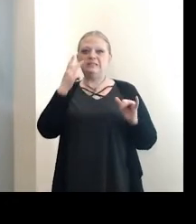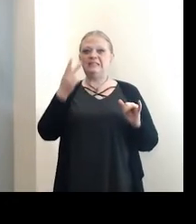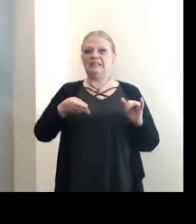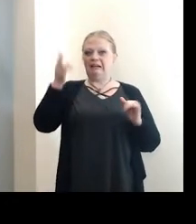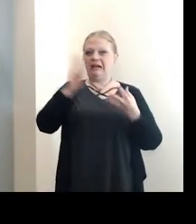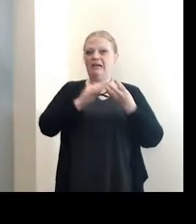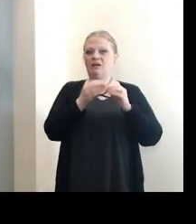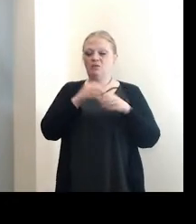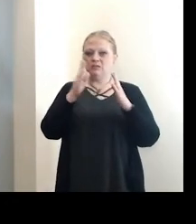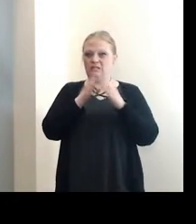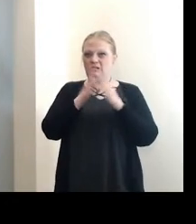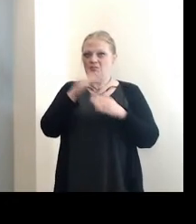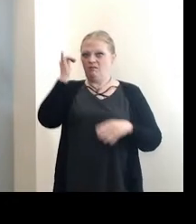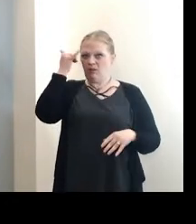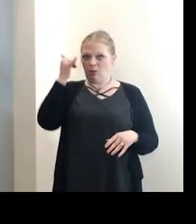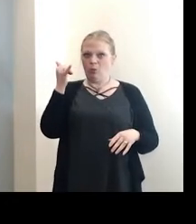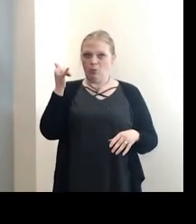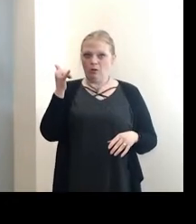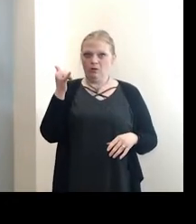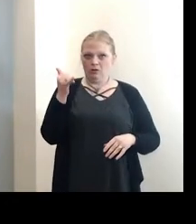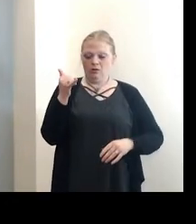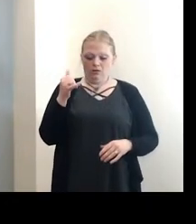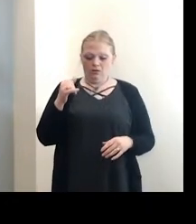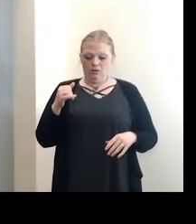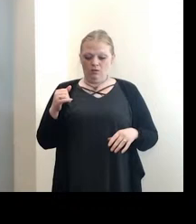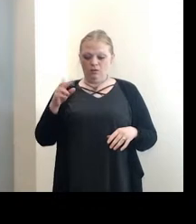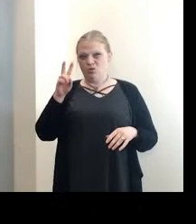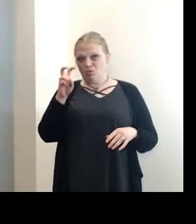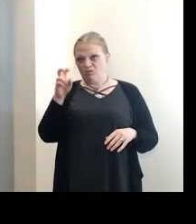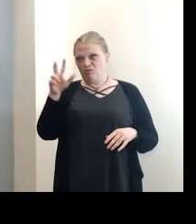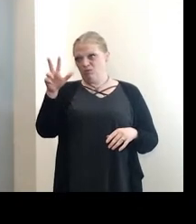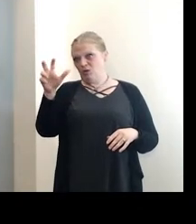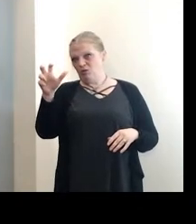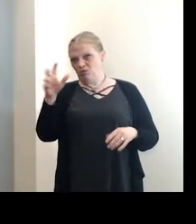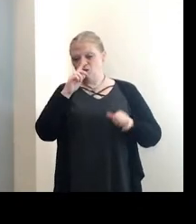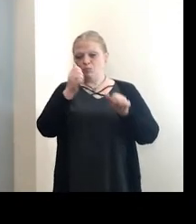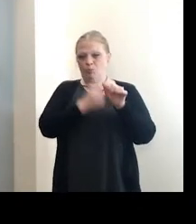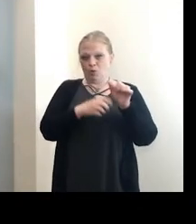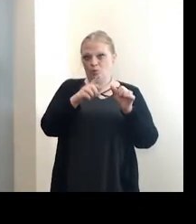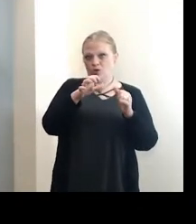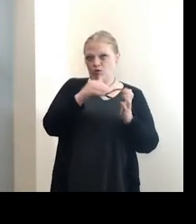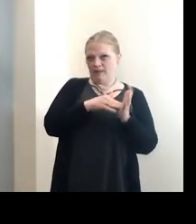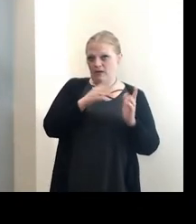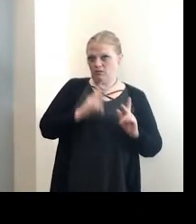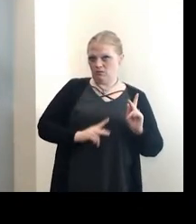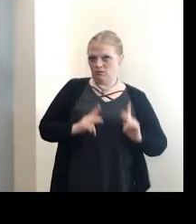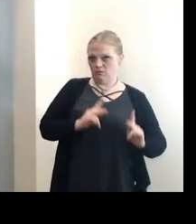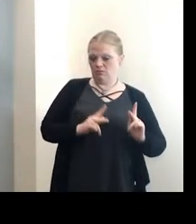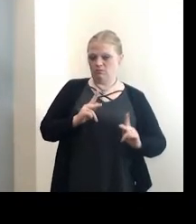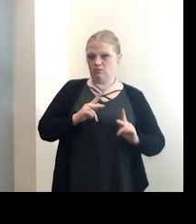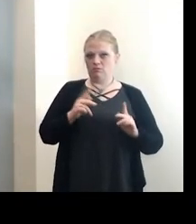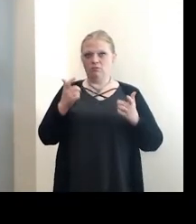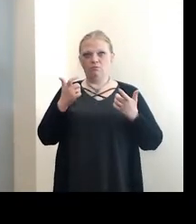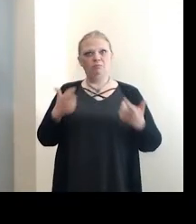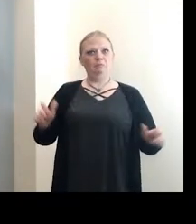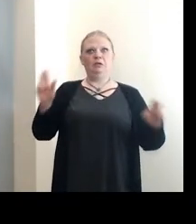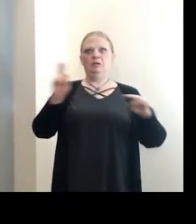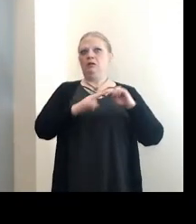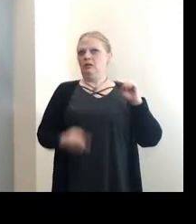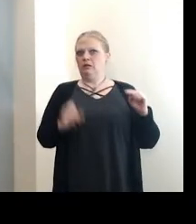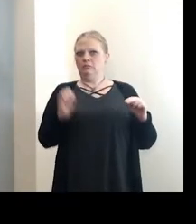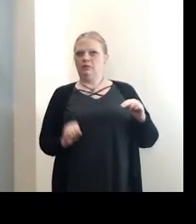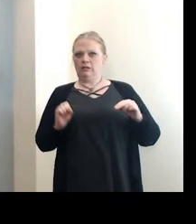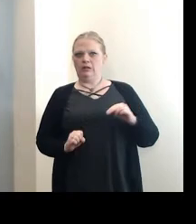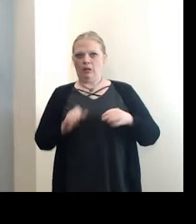high numbers in the city of Buffalo in the 200s and 300s per 100,000. We've had some huge drops in some of our suburban